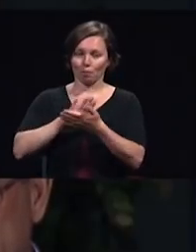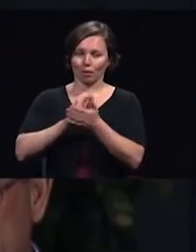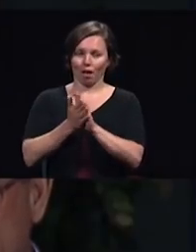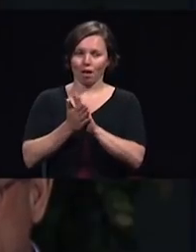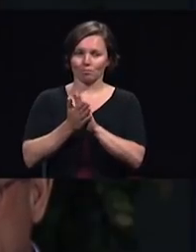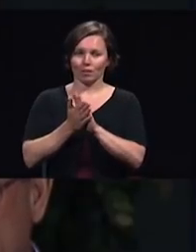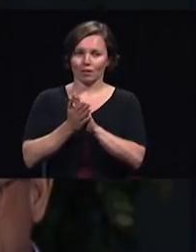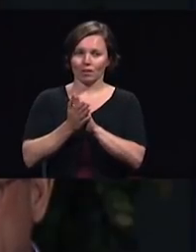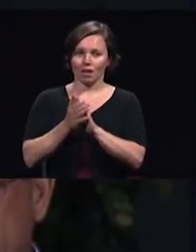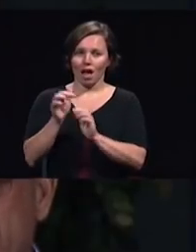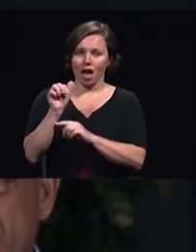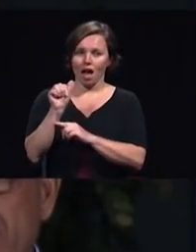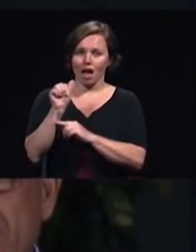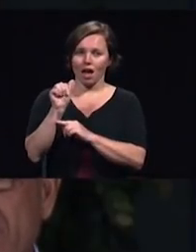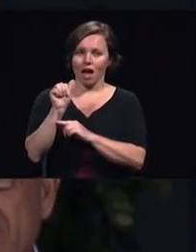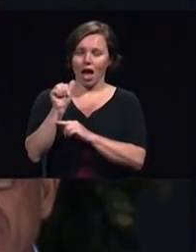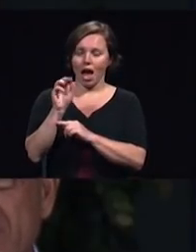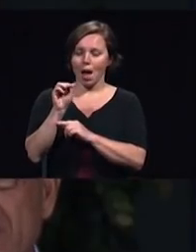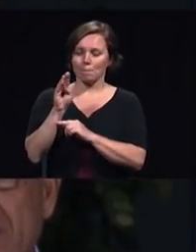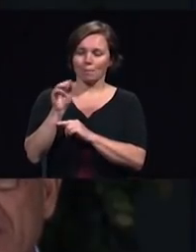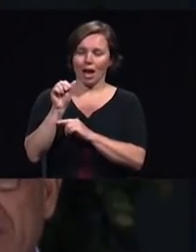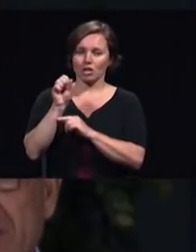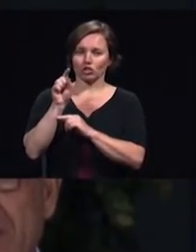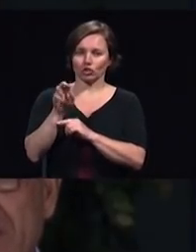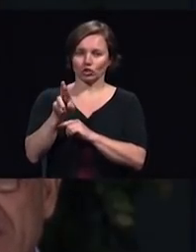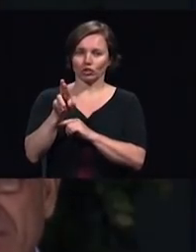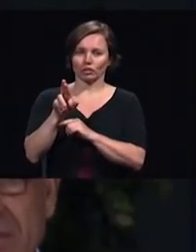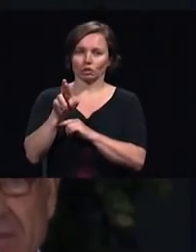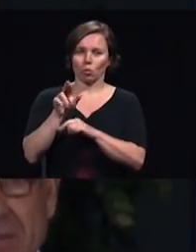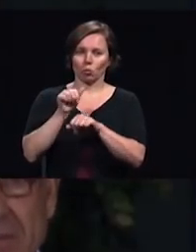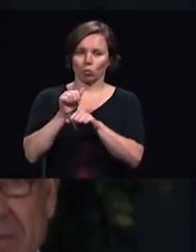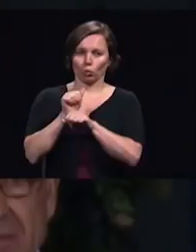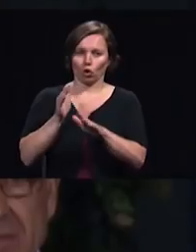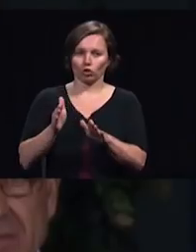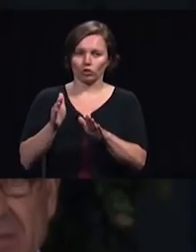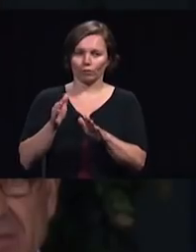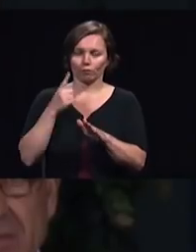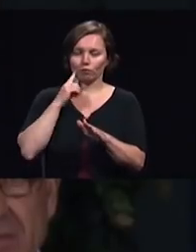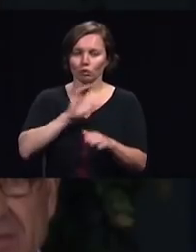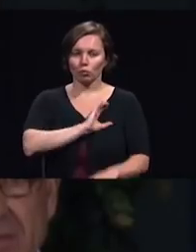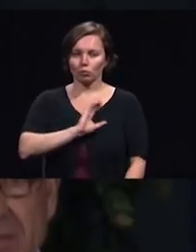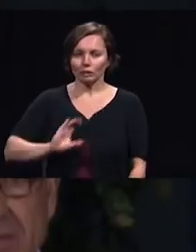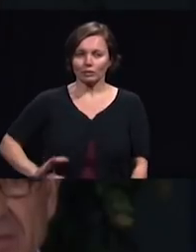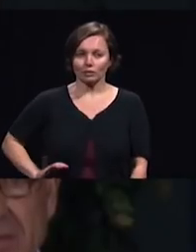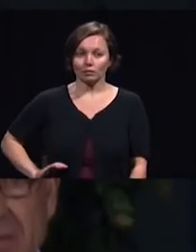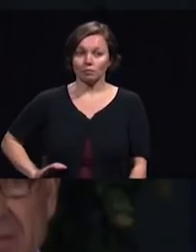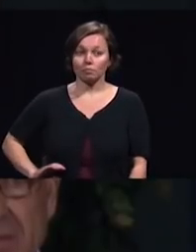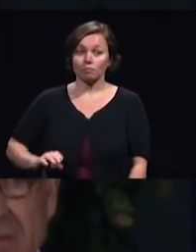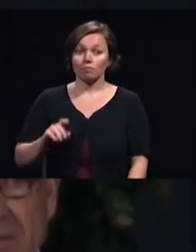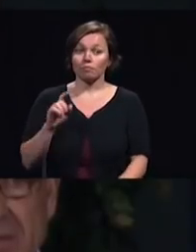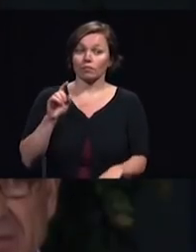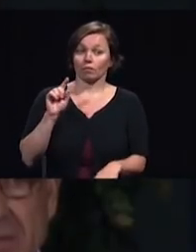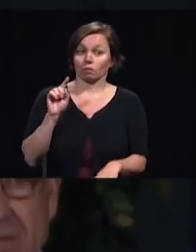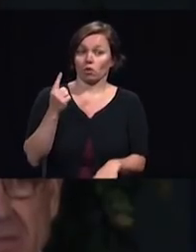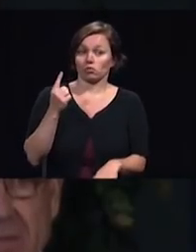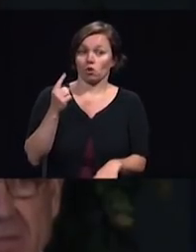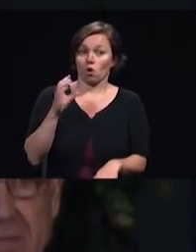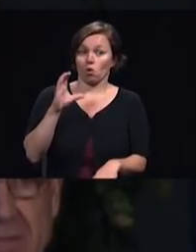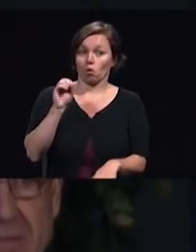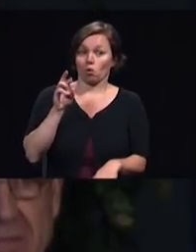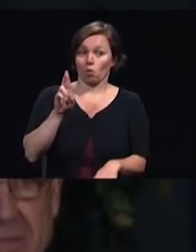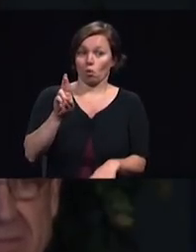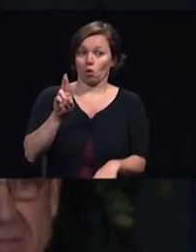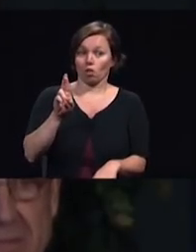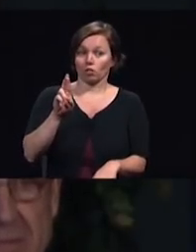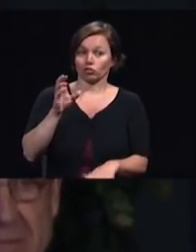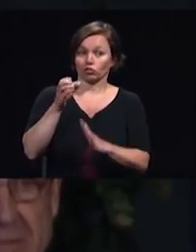Christ. That beautiful section in 1 Corinthians chapter 5. We are ambassadors for